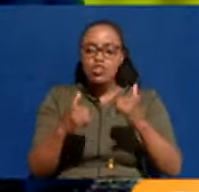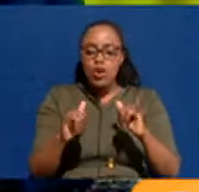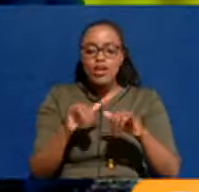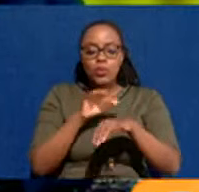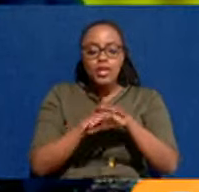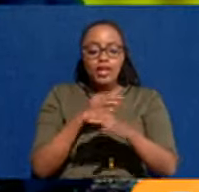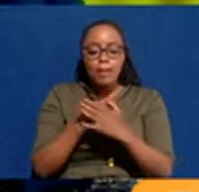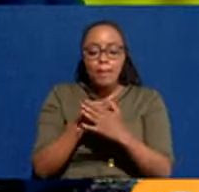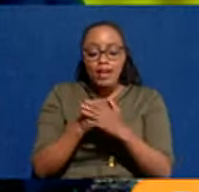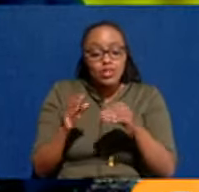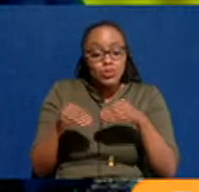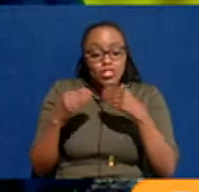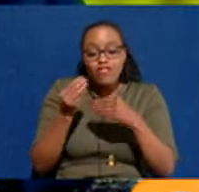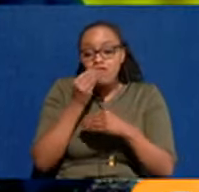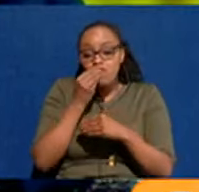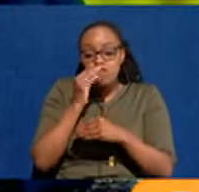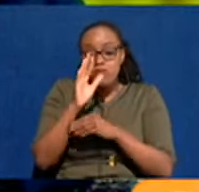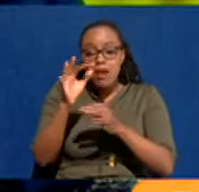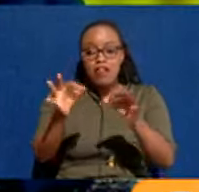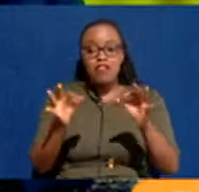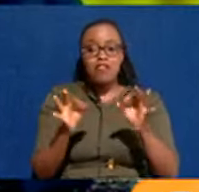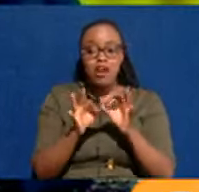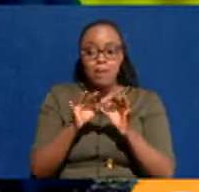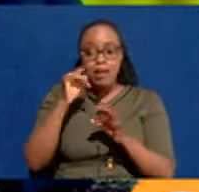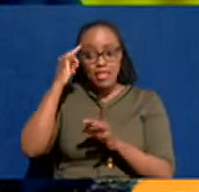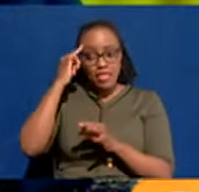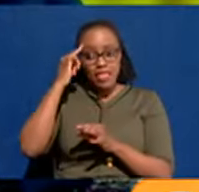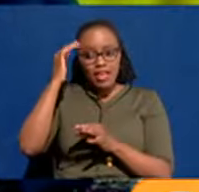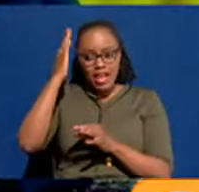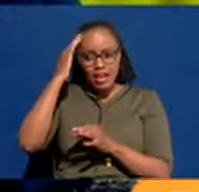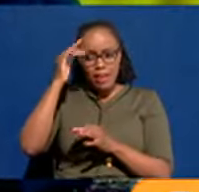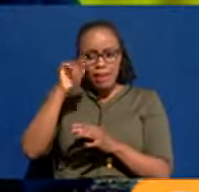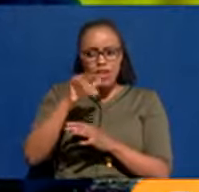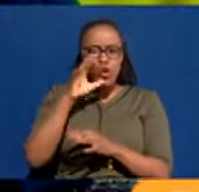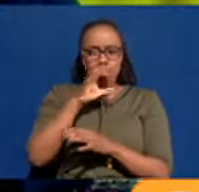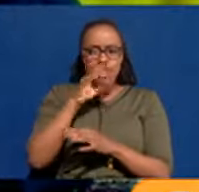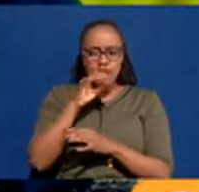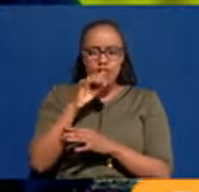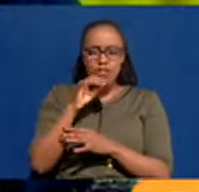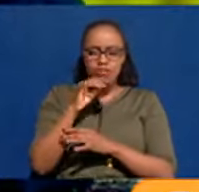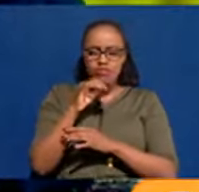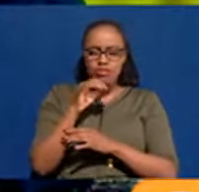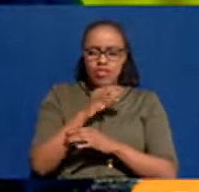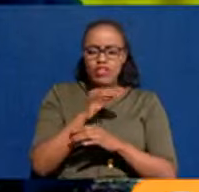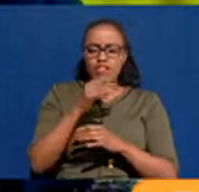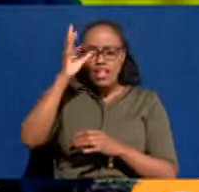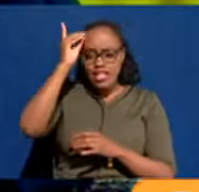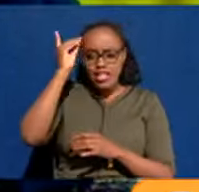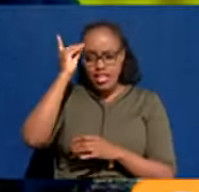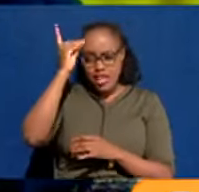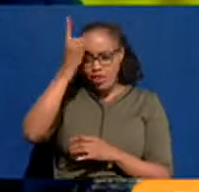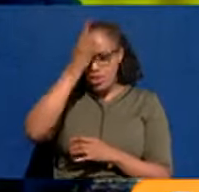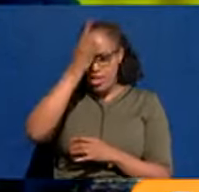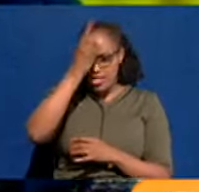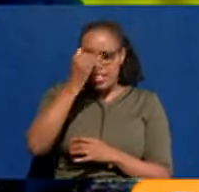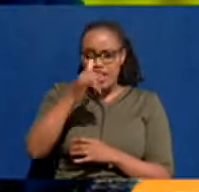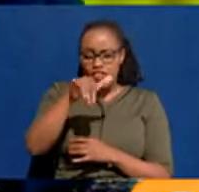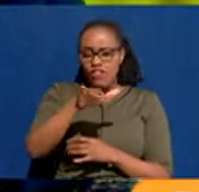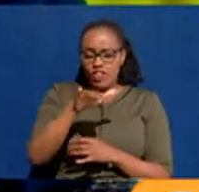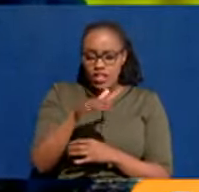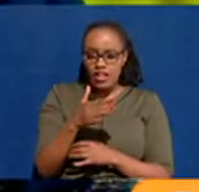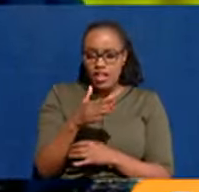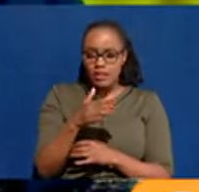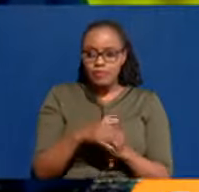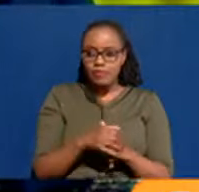families. And I think I remember you at that function at Dagoreti in our yard.